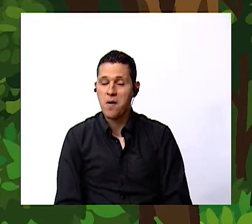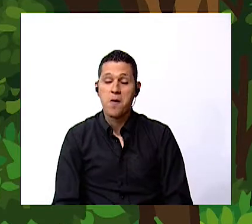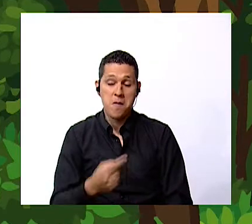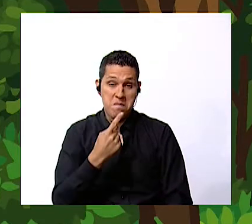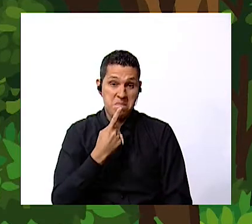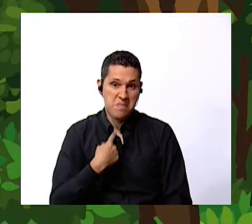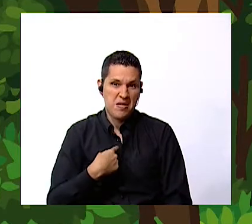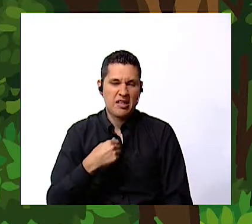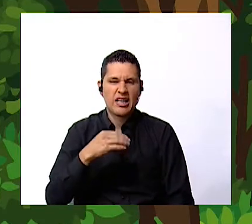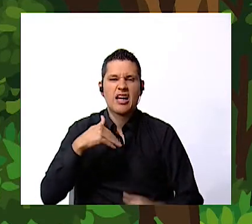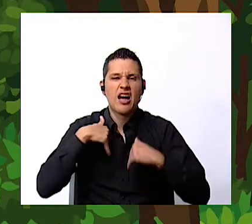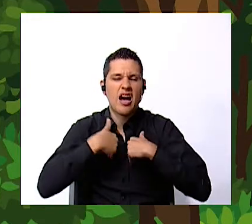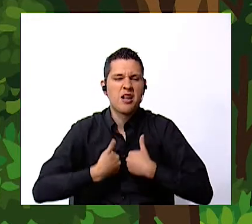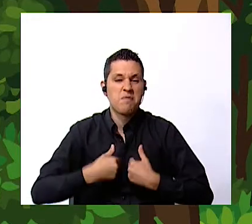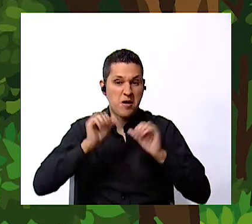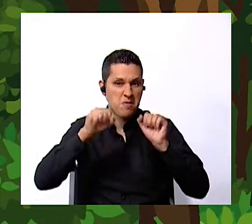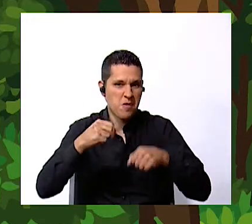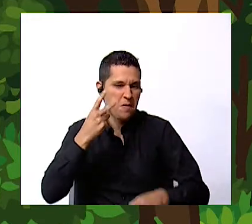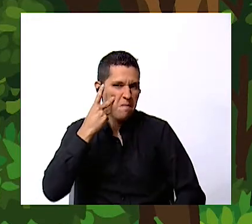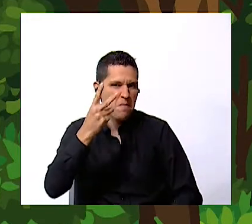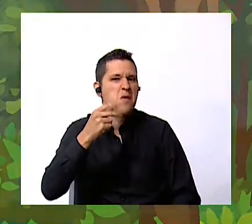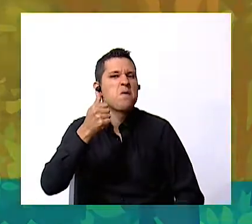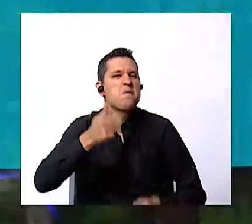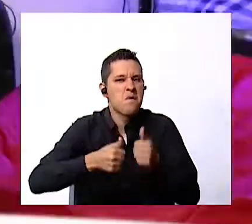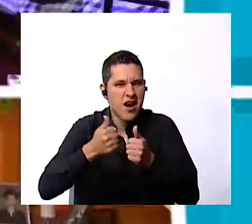the video ready hello Paula